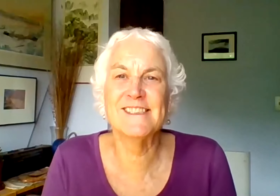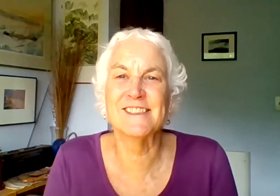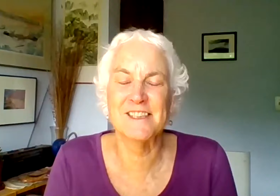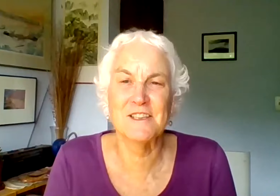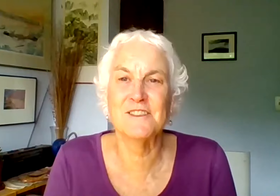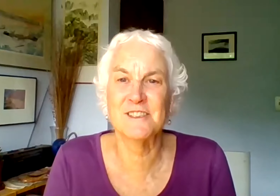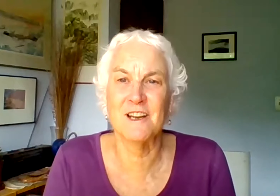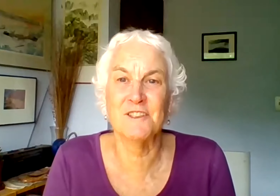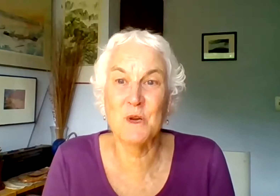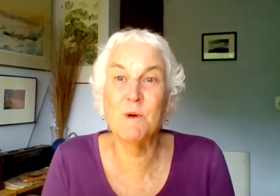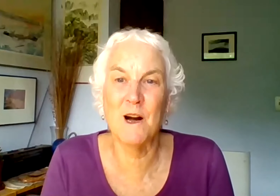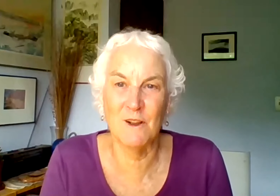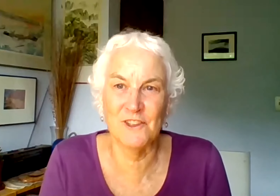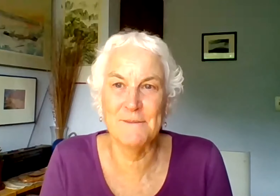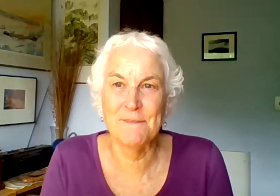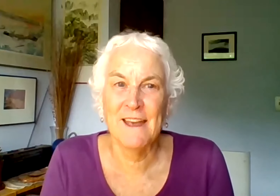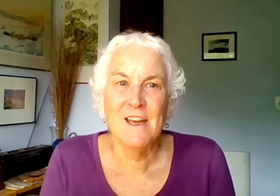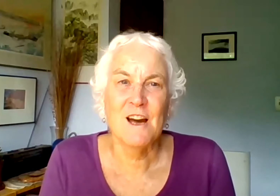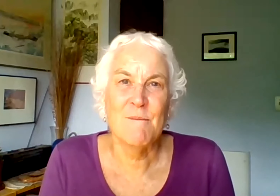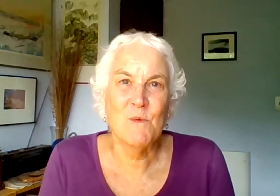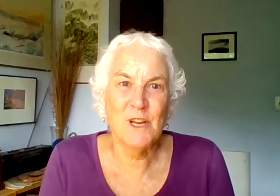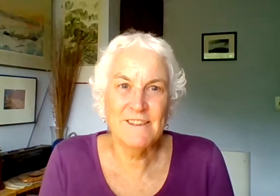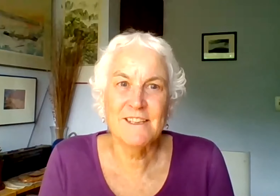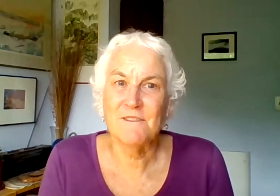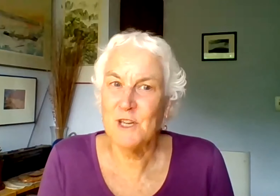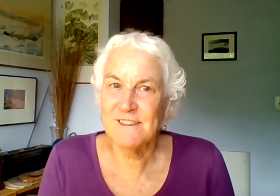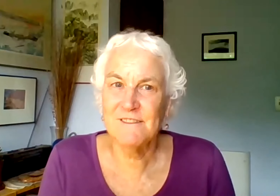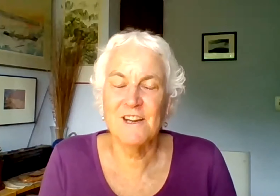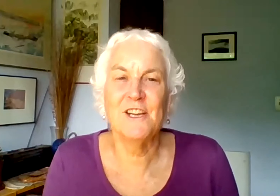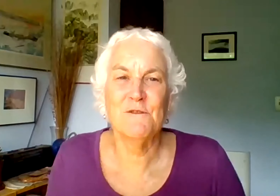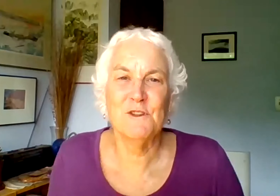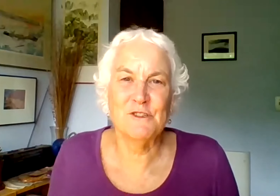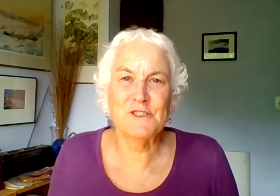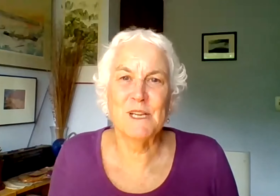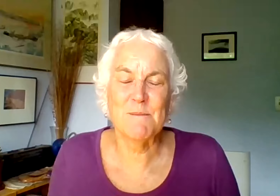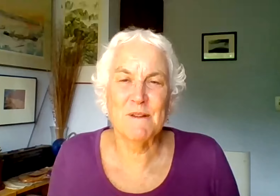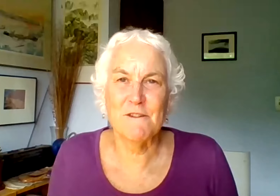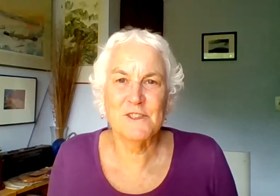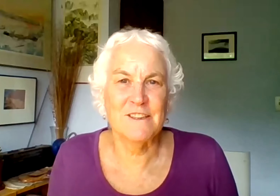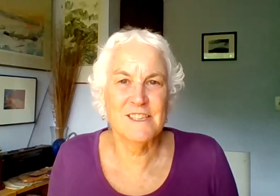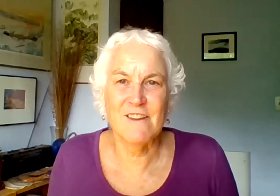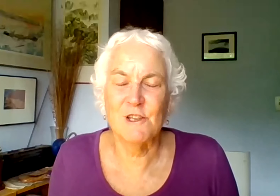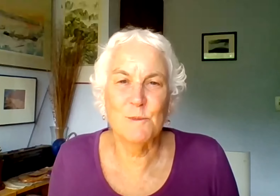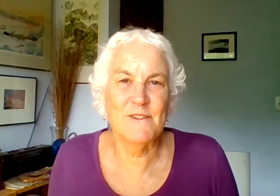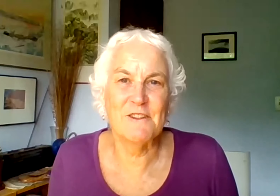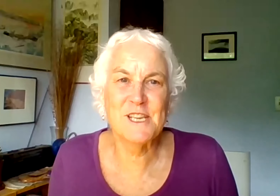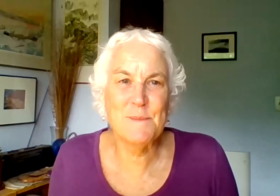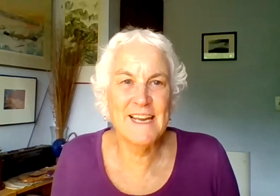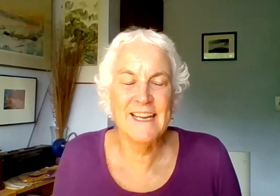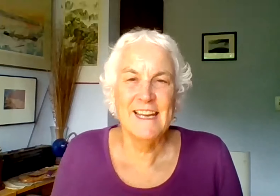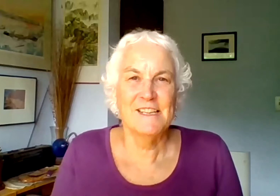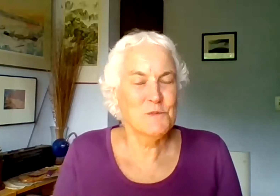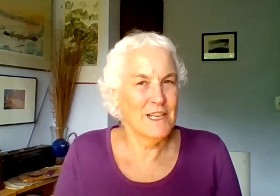experiences cerebral palsy. We'll get to their interview in just a minute, but first I just have a little bit of